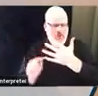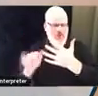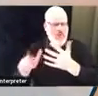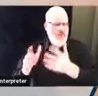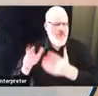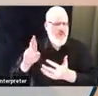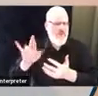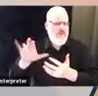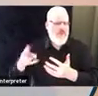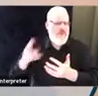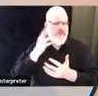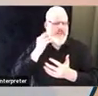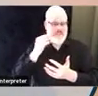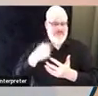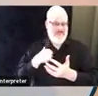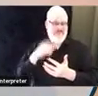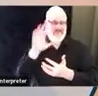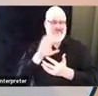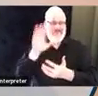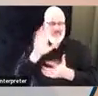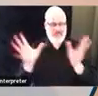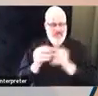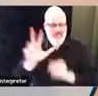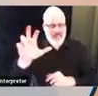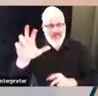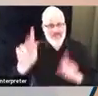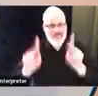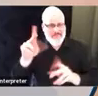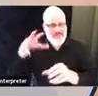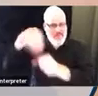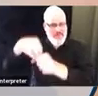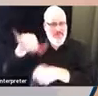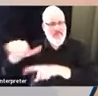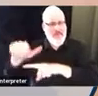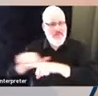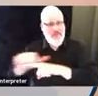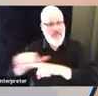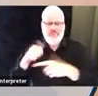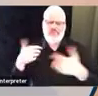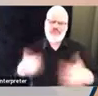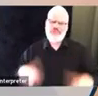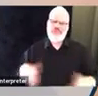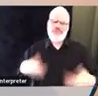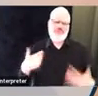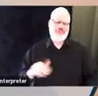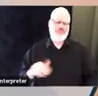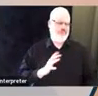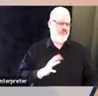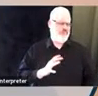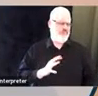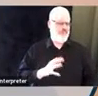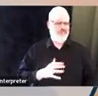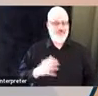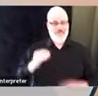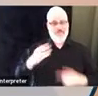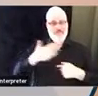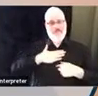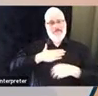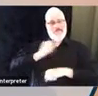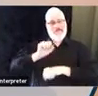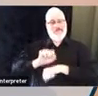And I believe just my work experience has prepared me for this role.